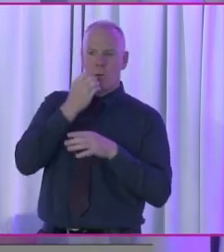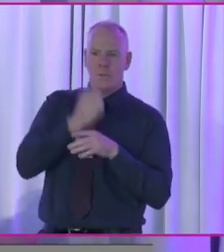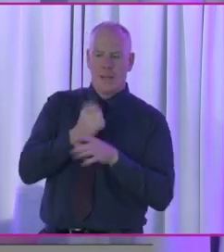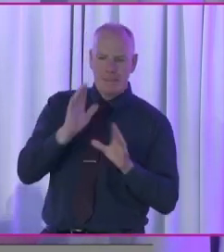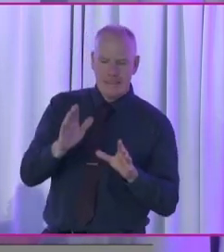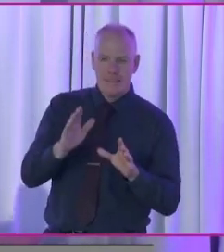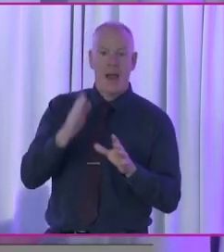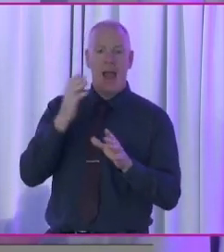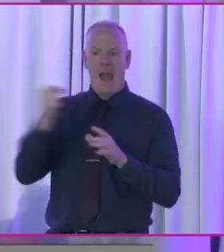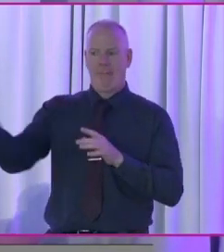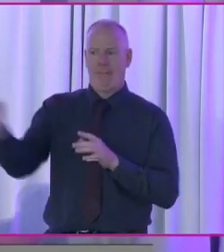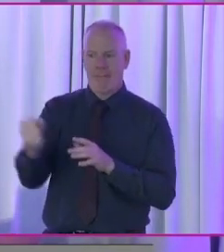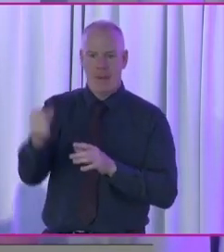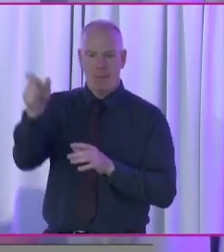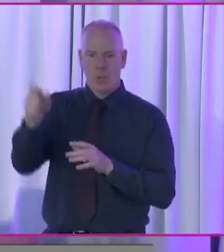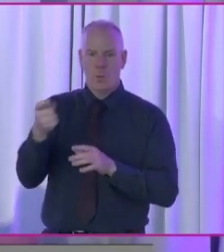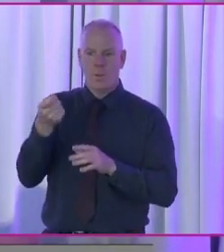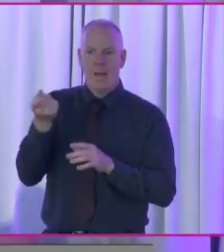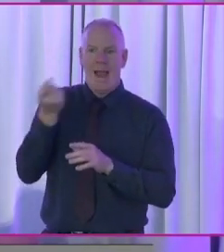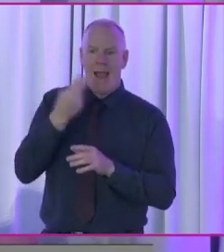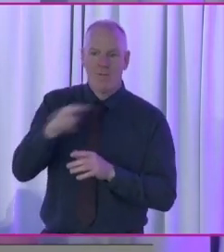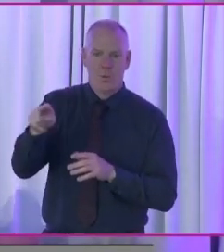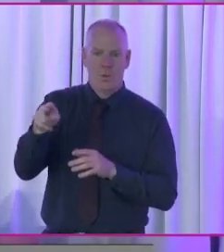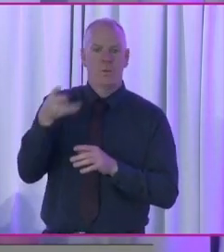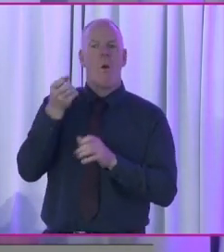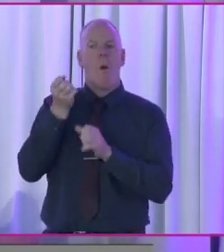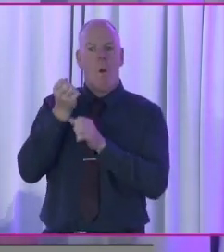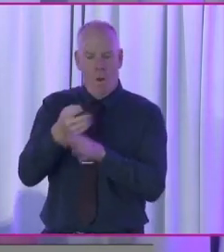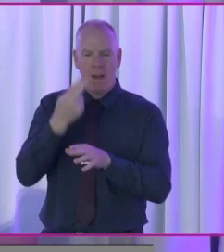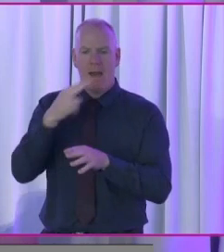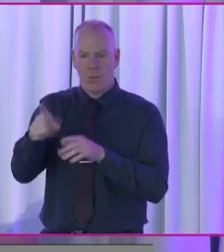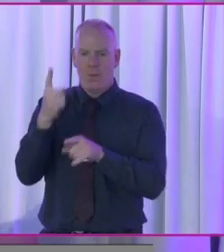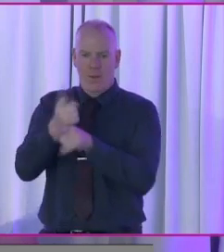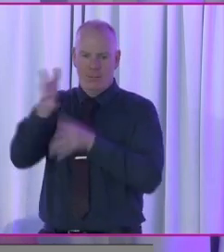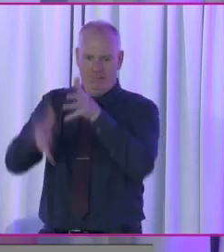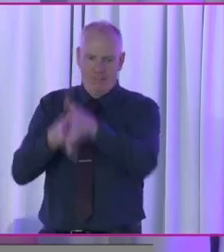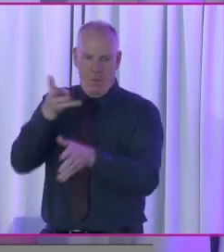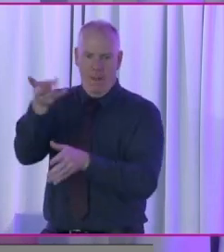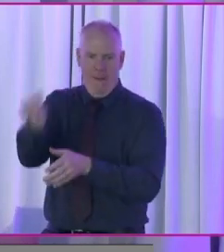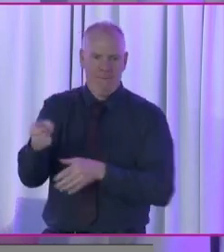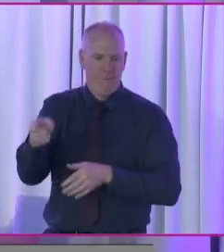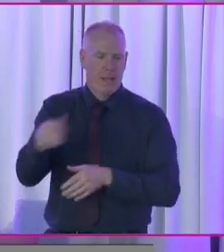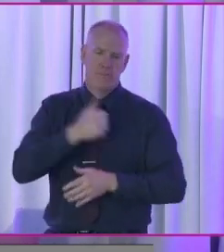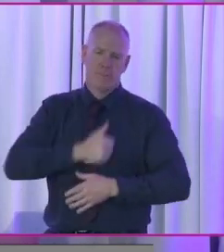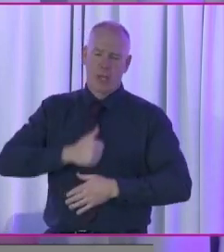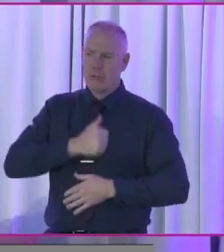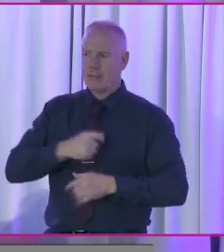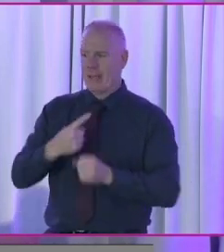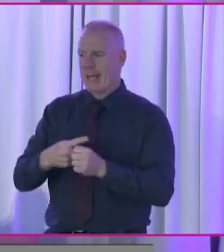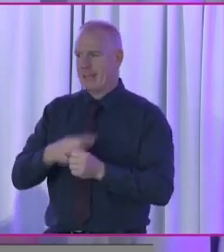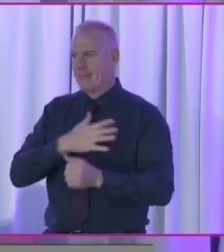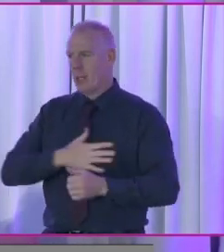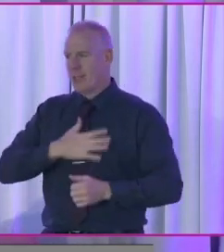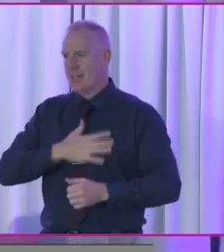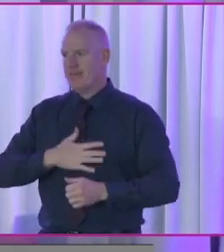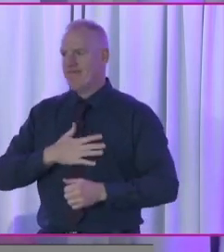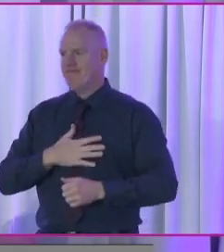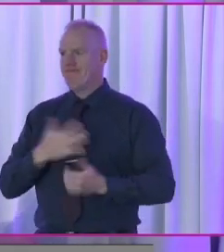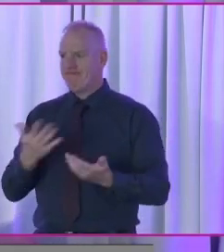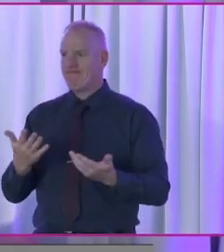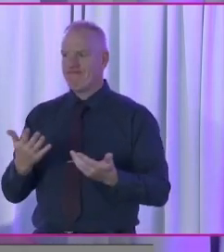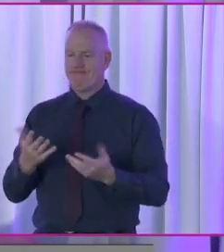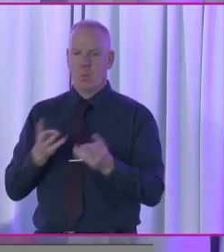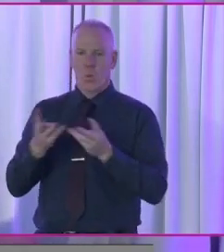have managed to get some cover for the afternoon, so all the afternoon sessions will be fully signed. And again, apologies for that, but